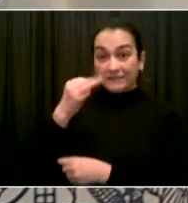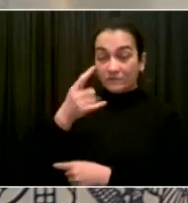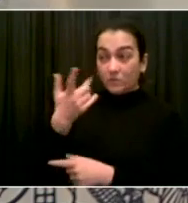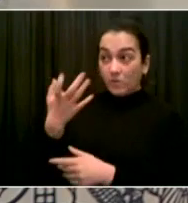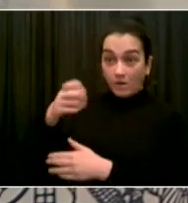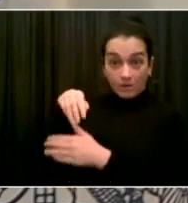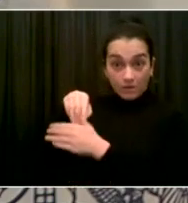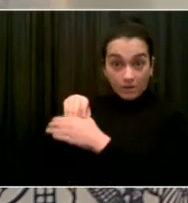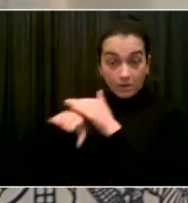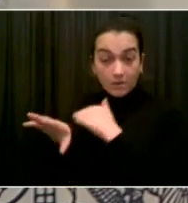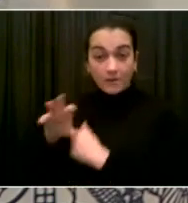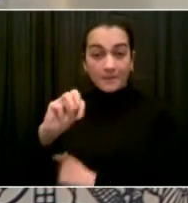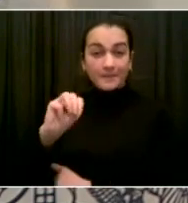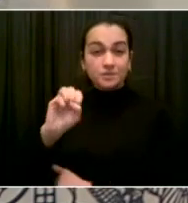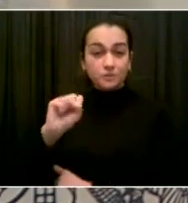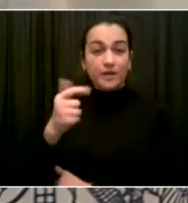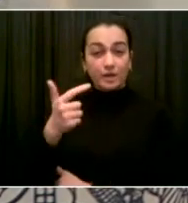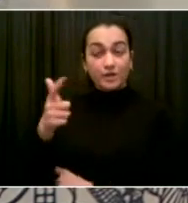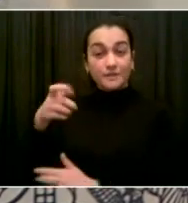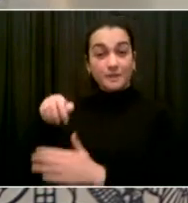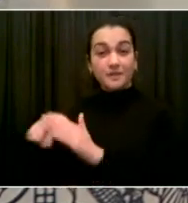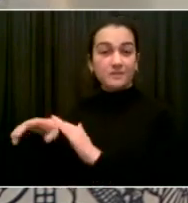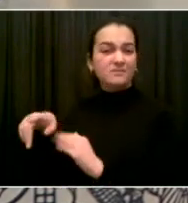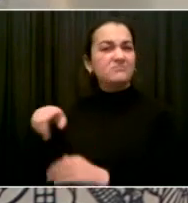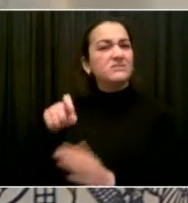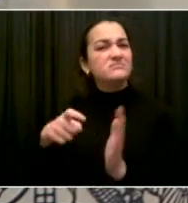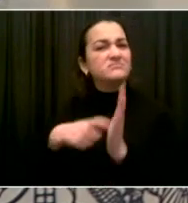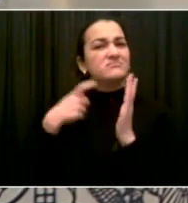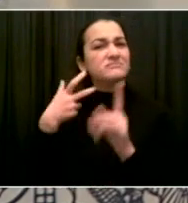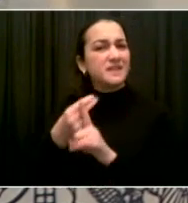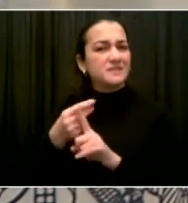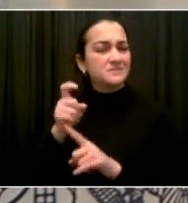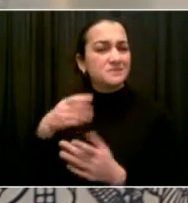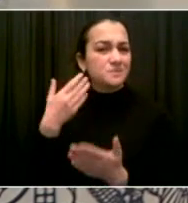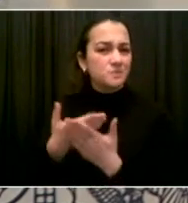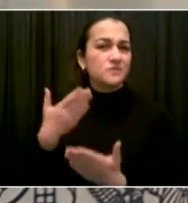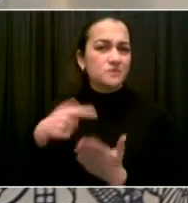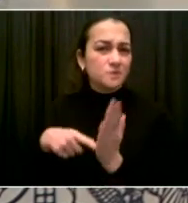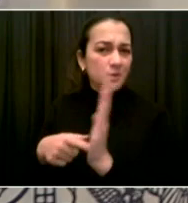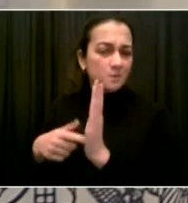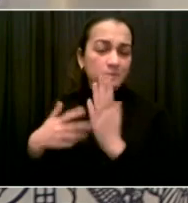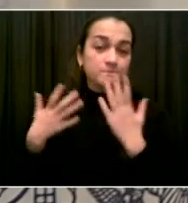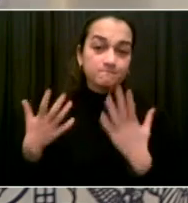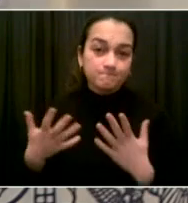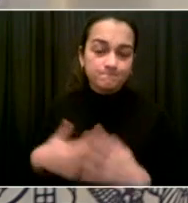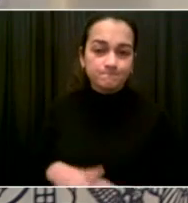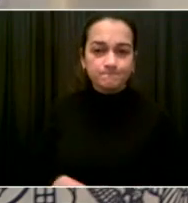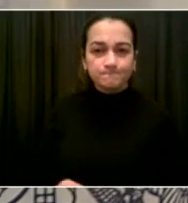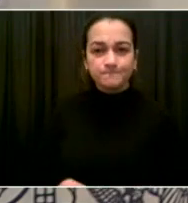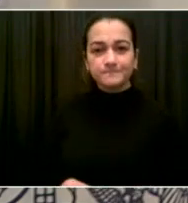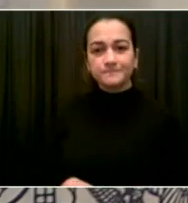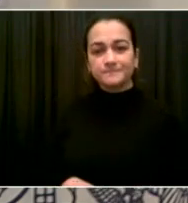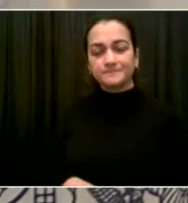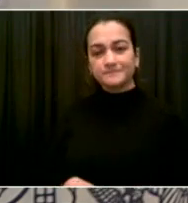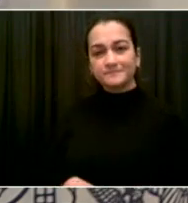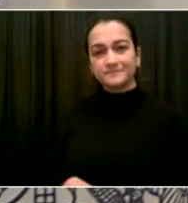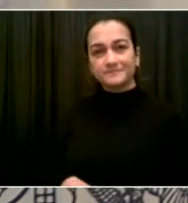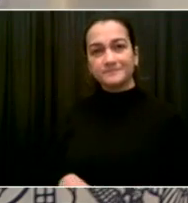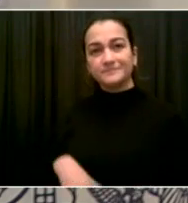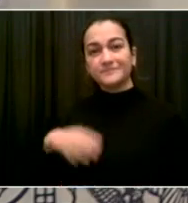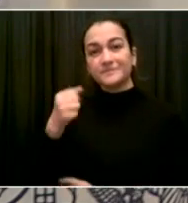challenge right now is for the unvaccinated. And the challenge is when unvaccinated people are together with vaccinated people.